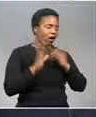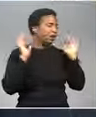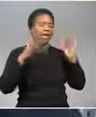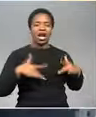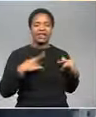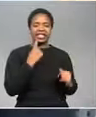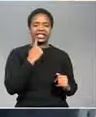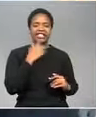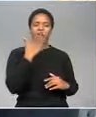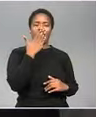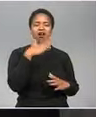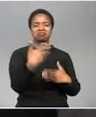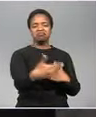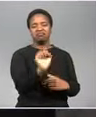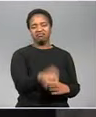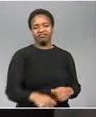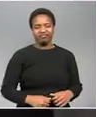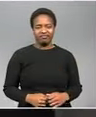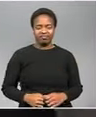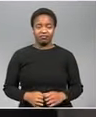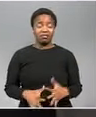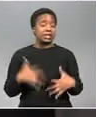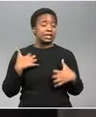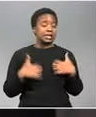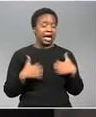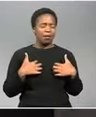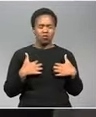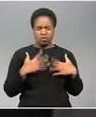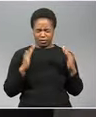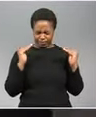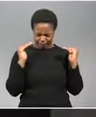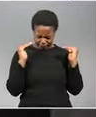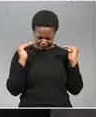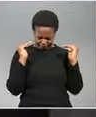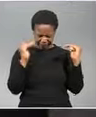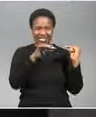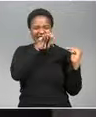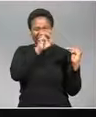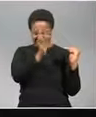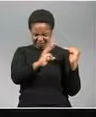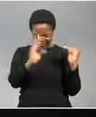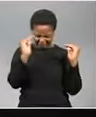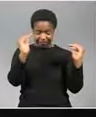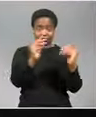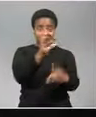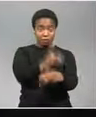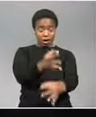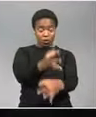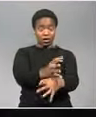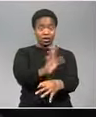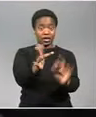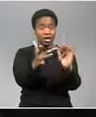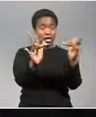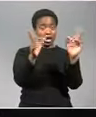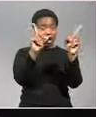own becomes much more easier for me the excitement is high among pupils here and parents are advised that the internet is a